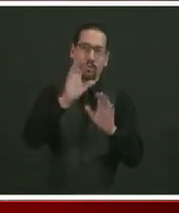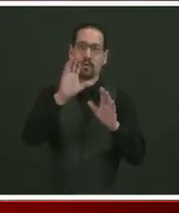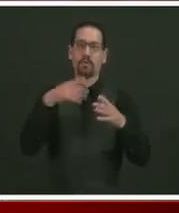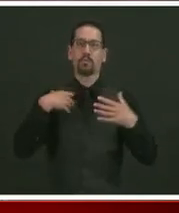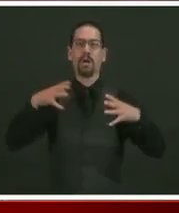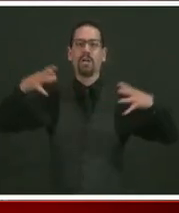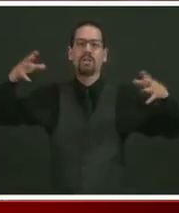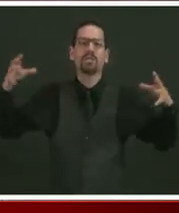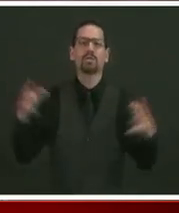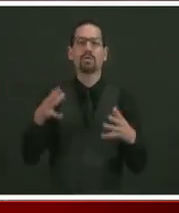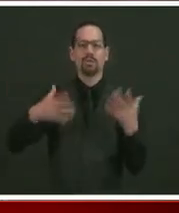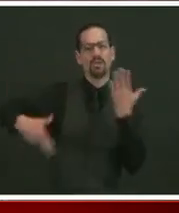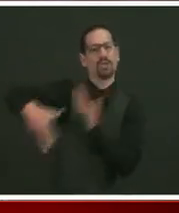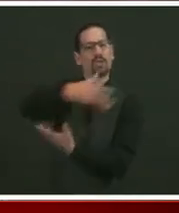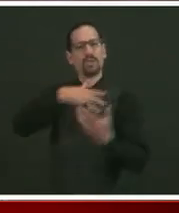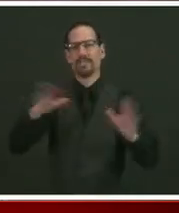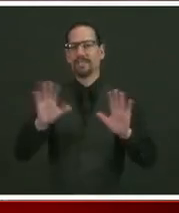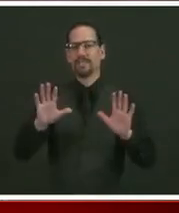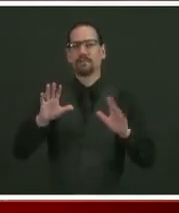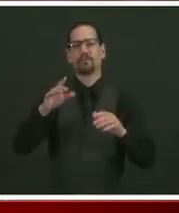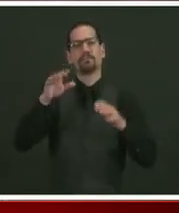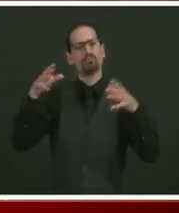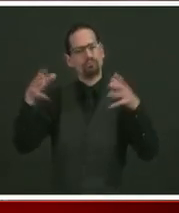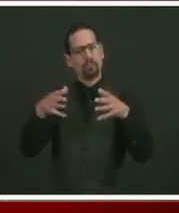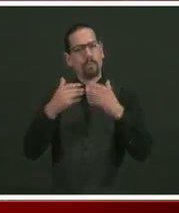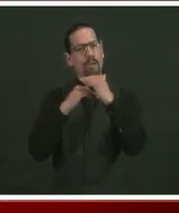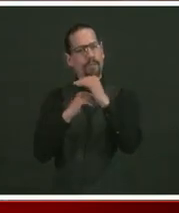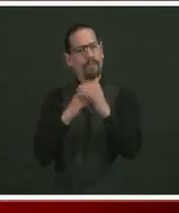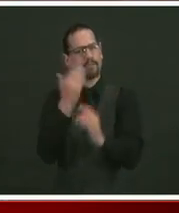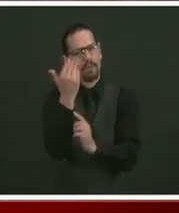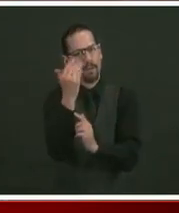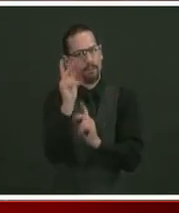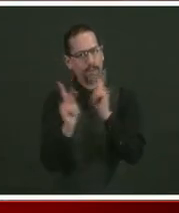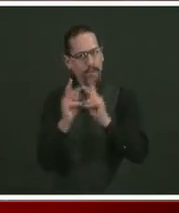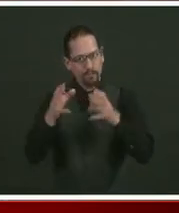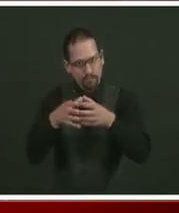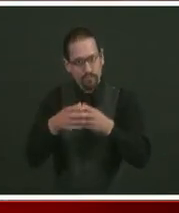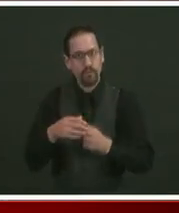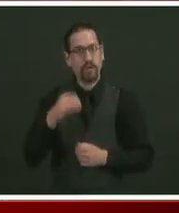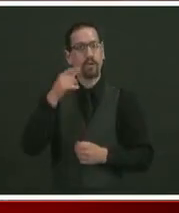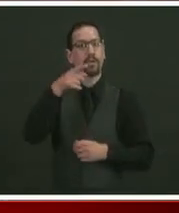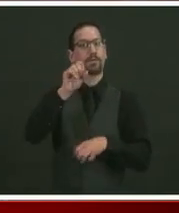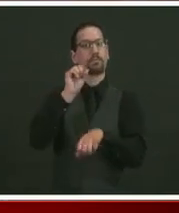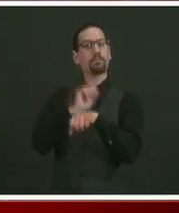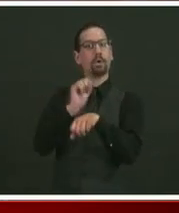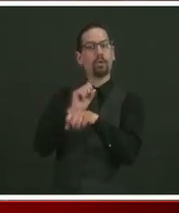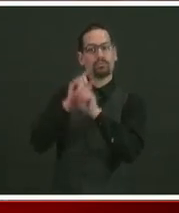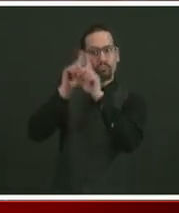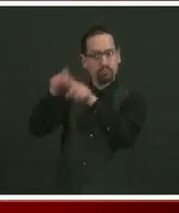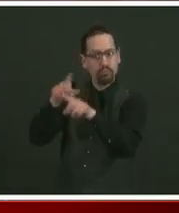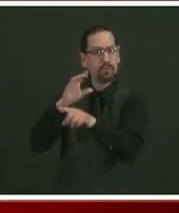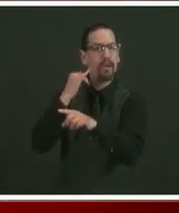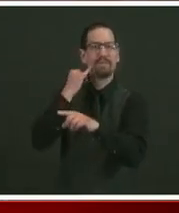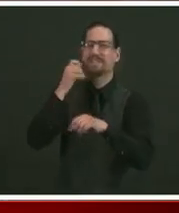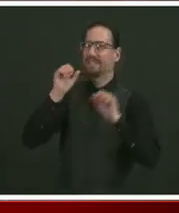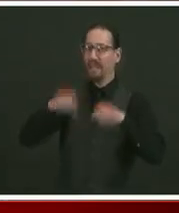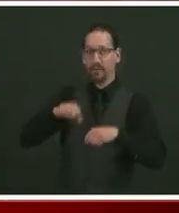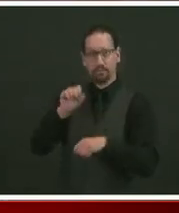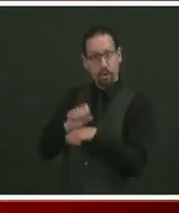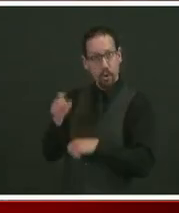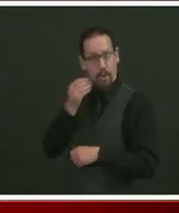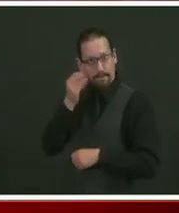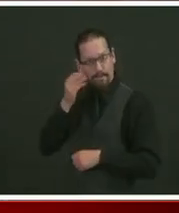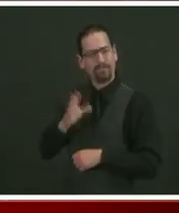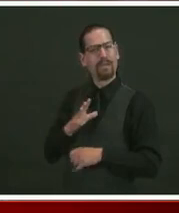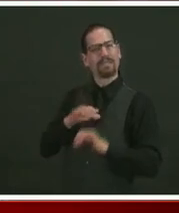can work from home, work from home. Wear your masks. Wash your hands. Stay at home if you're sick. If you